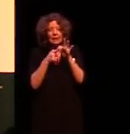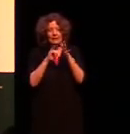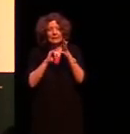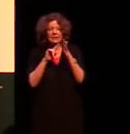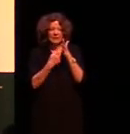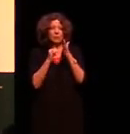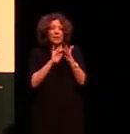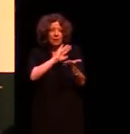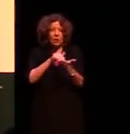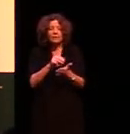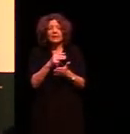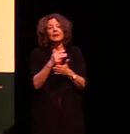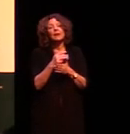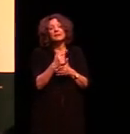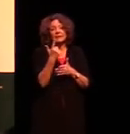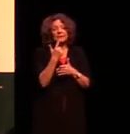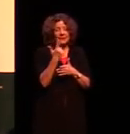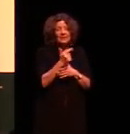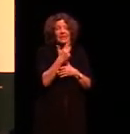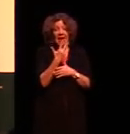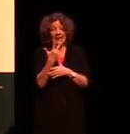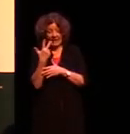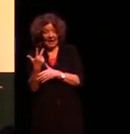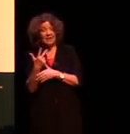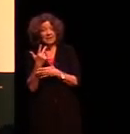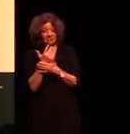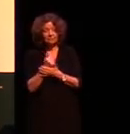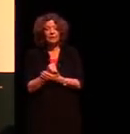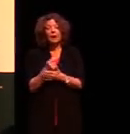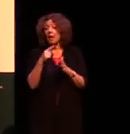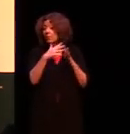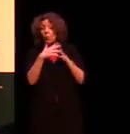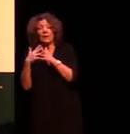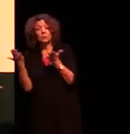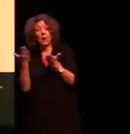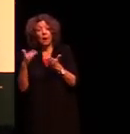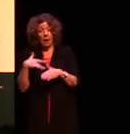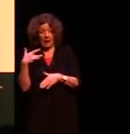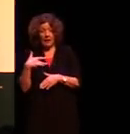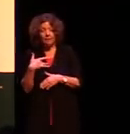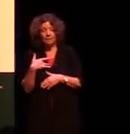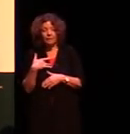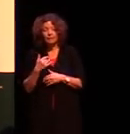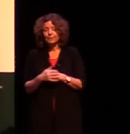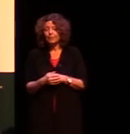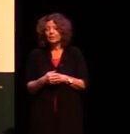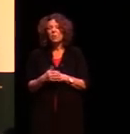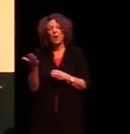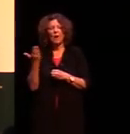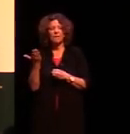women. So we... But out in the West, where I live, where I've been residing,